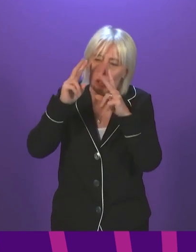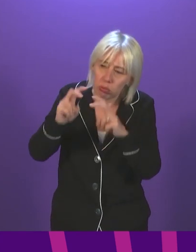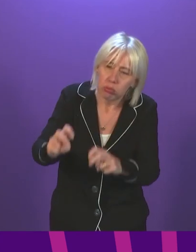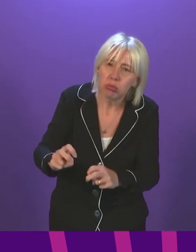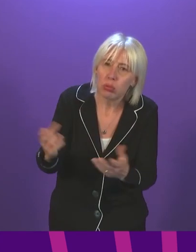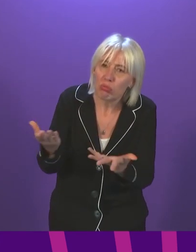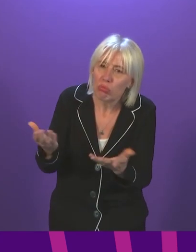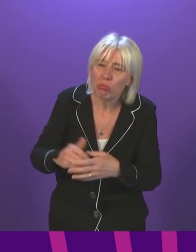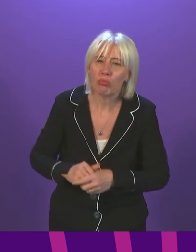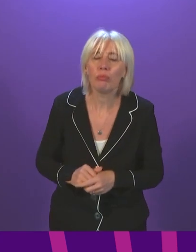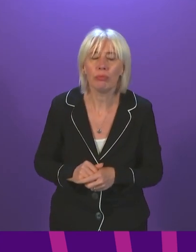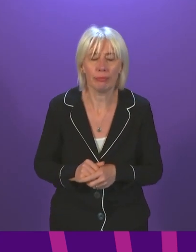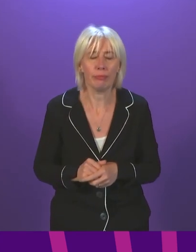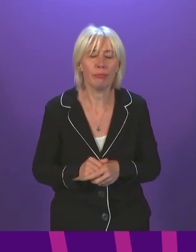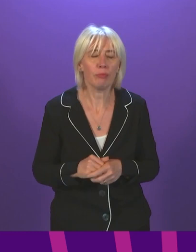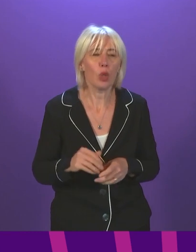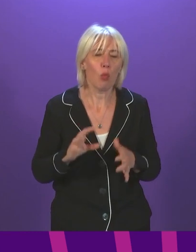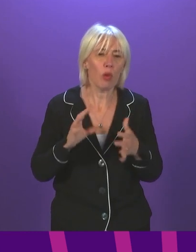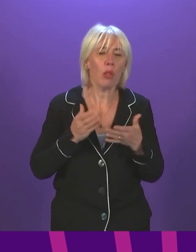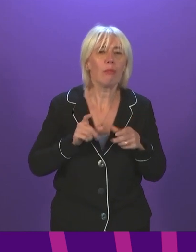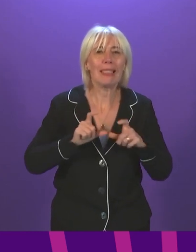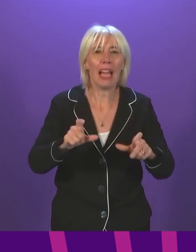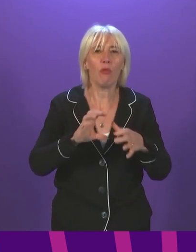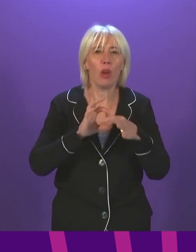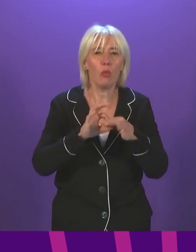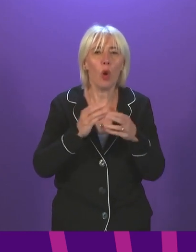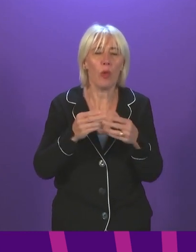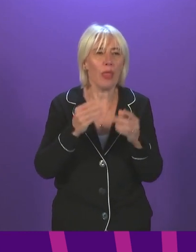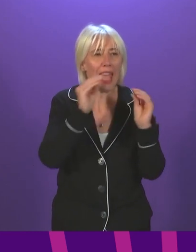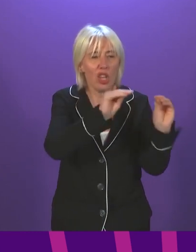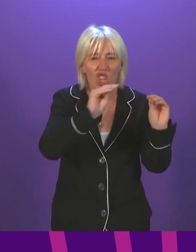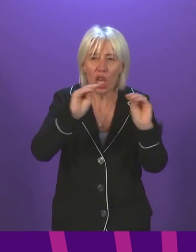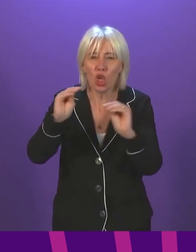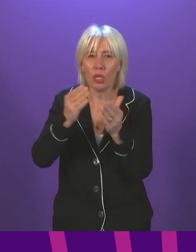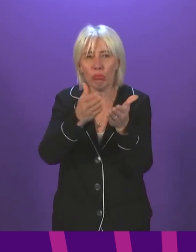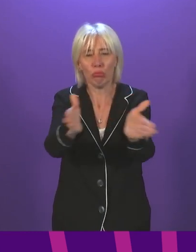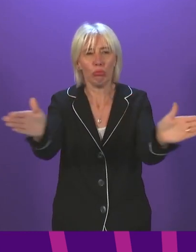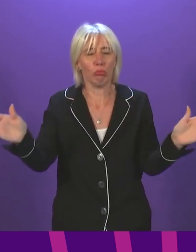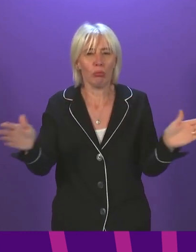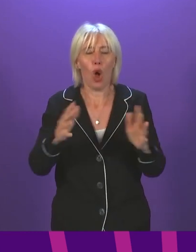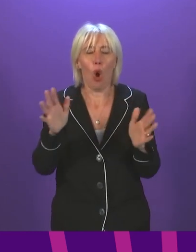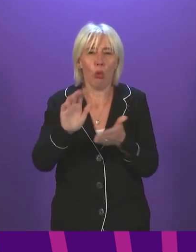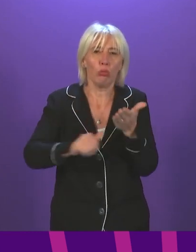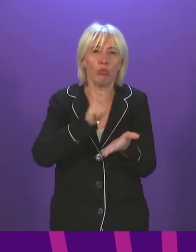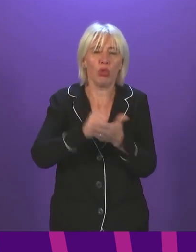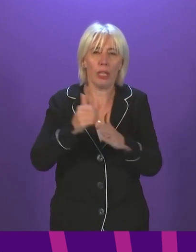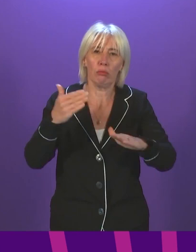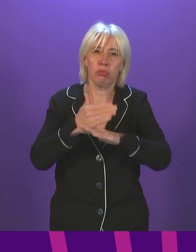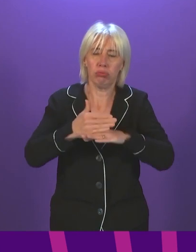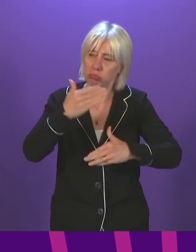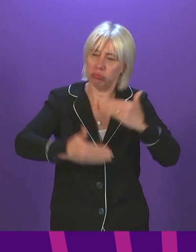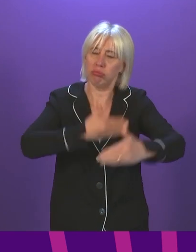Well, we will continue to work across the education sector to make sure that we take all appropriate actions to